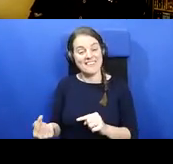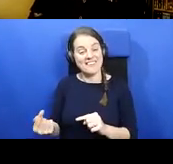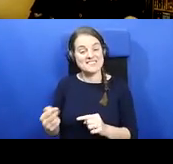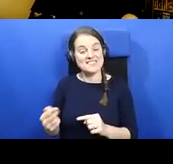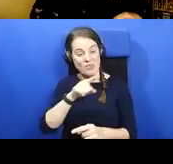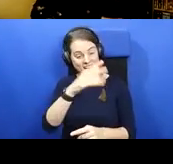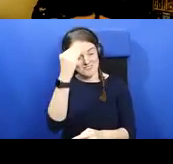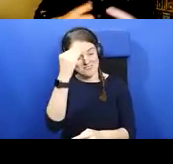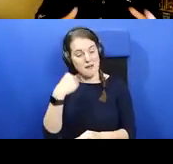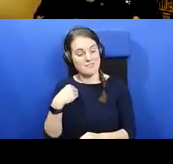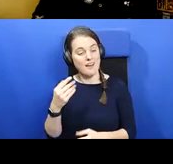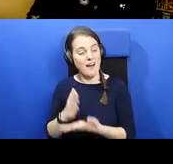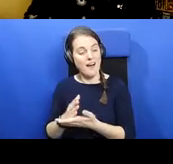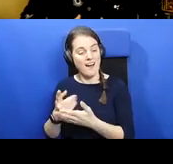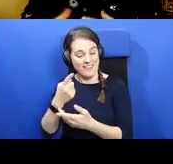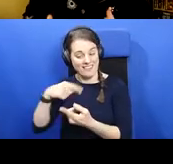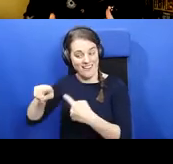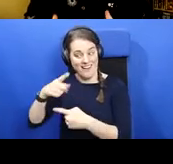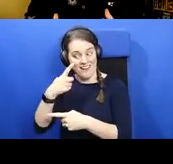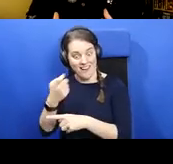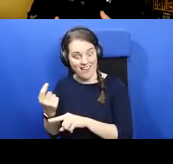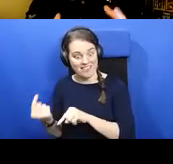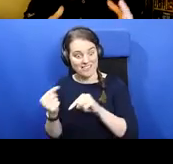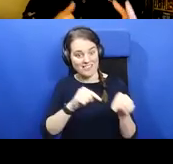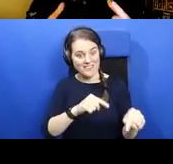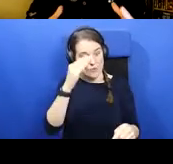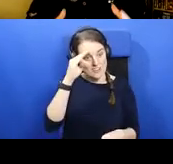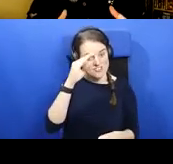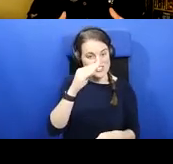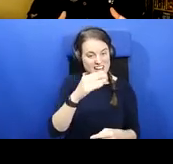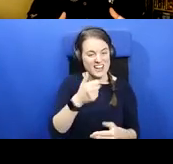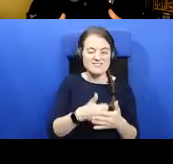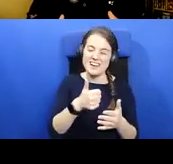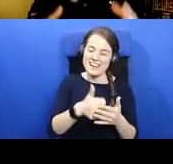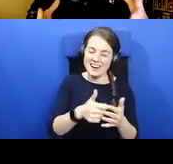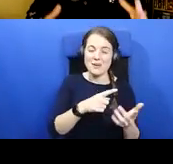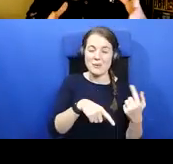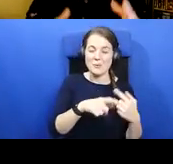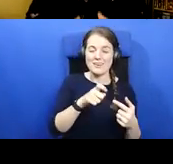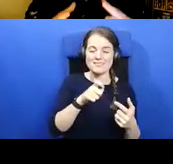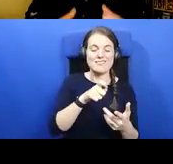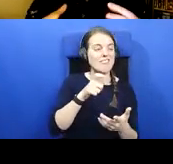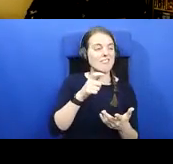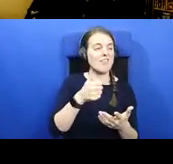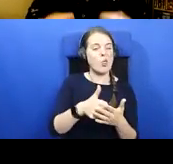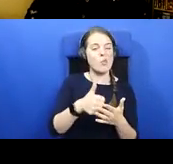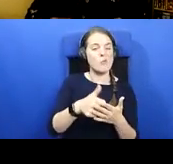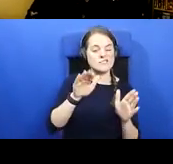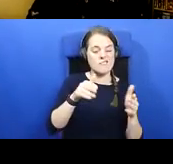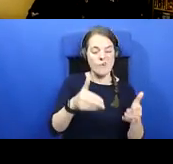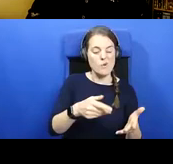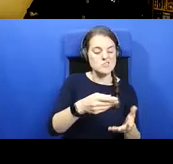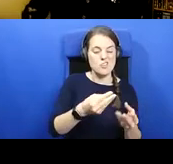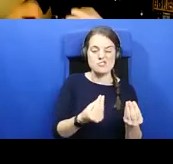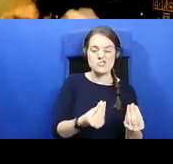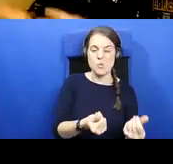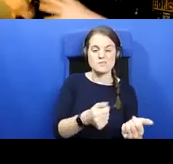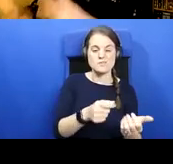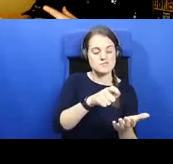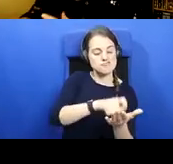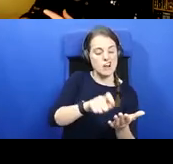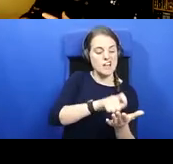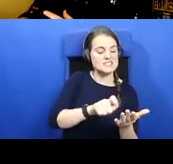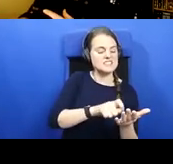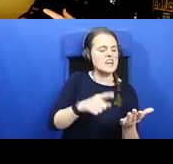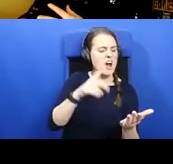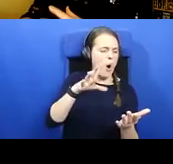maybe, in the narratives that are written about the history of early medieval Ireland. In a way, it's sort of the history of early medieval Ireland, and then